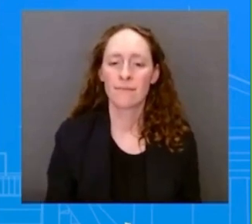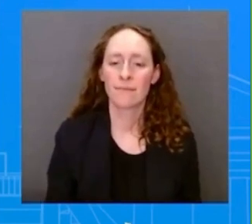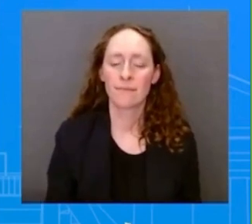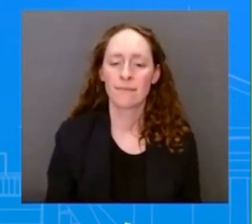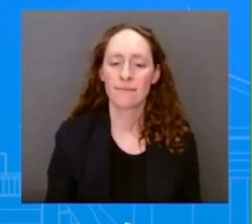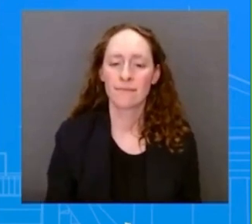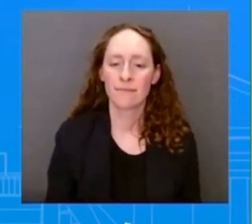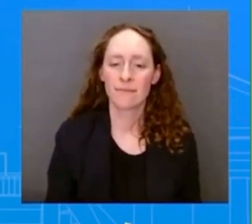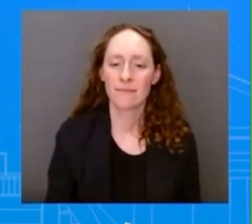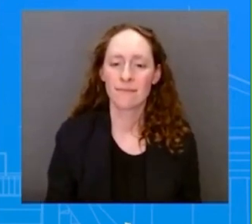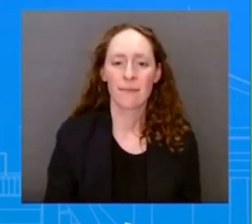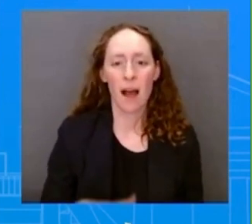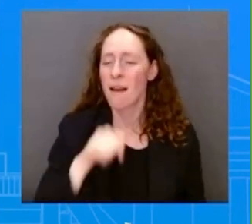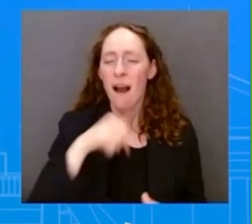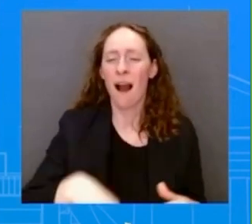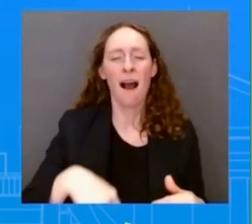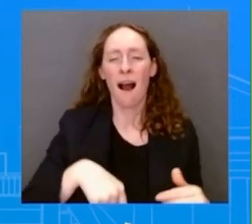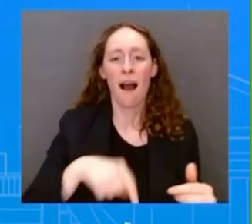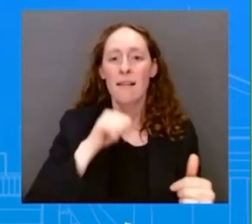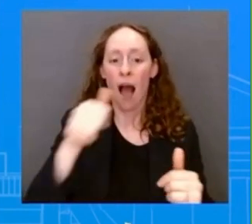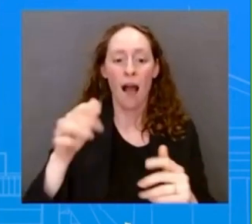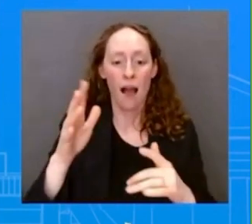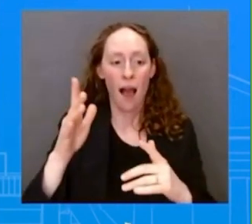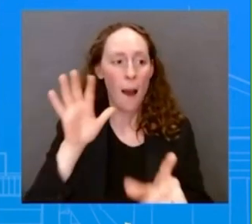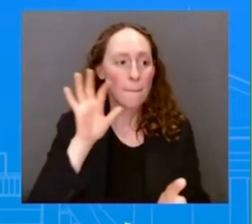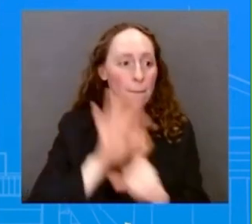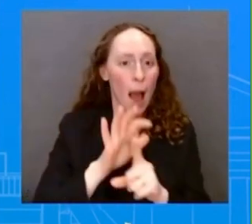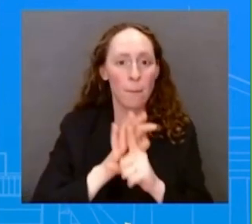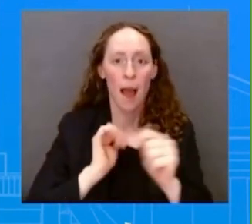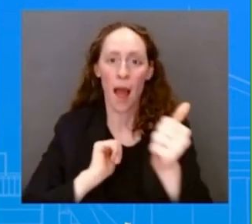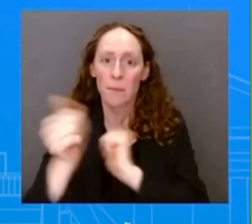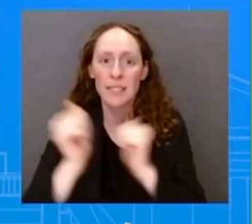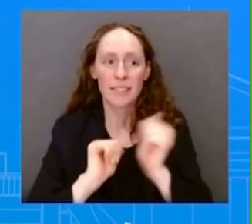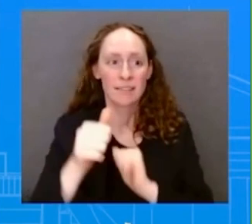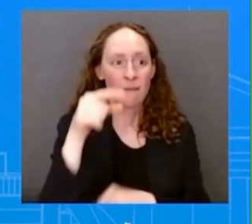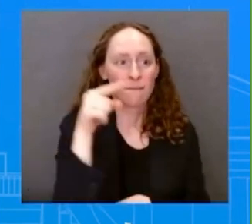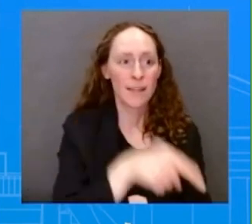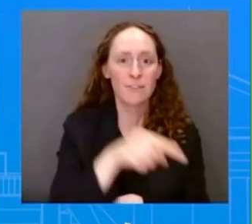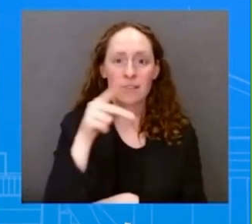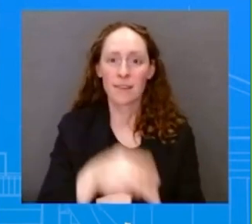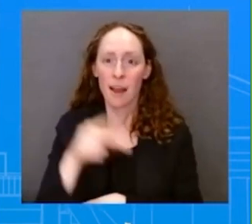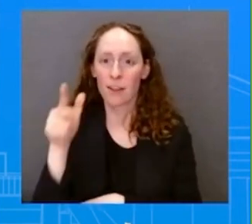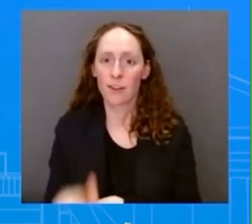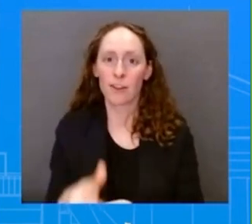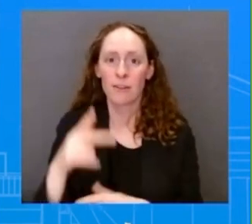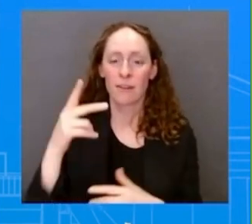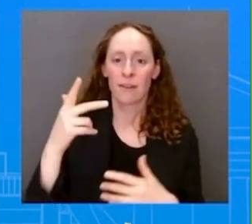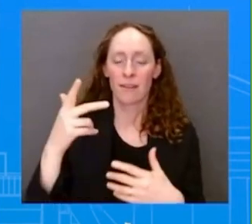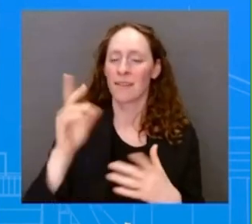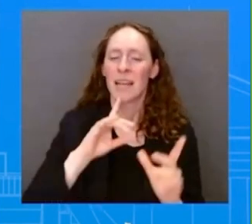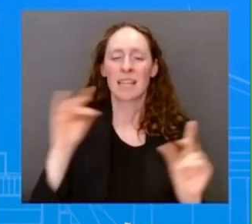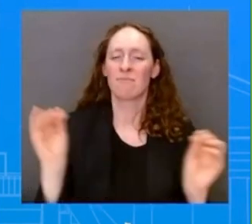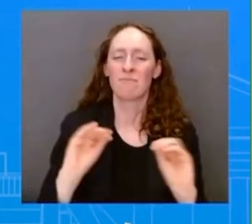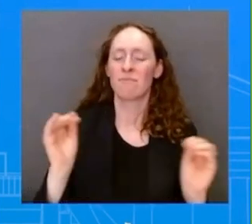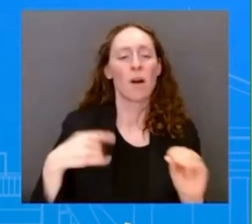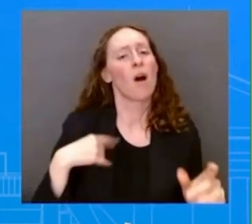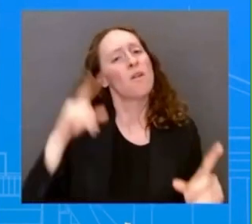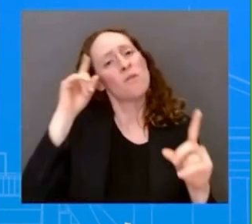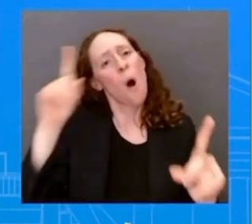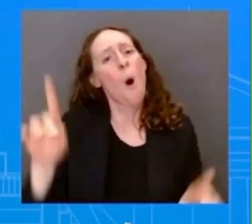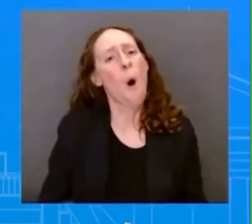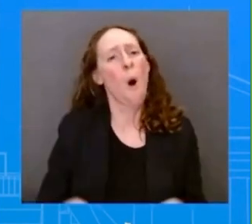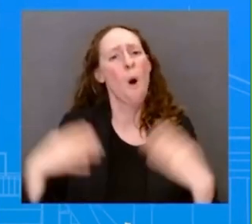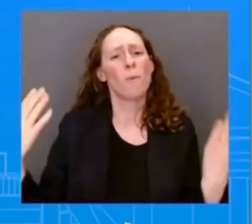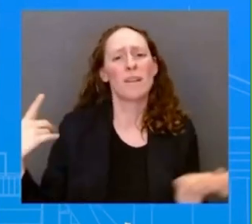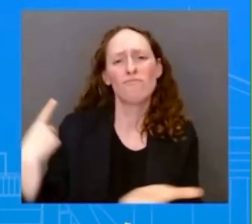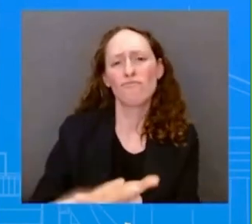meaningful discussions about the power of democracy and how democracies can be strengthened, deepened, and